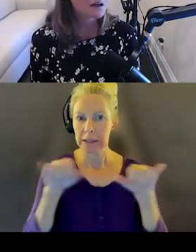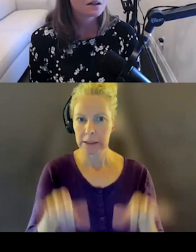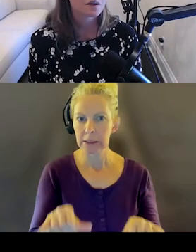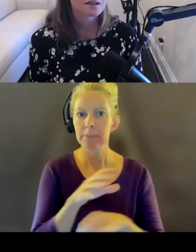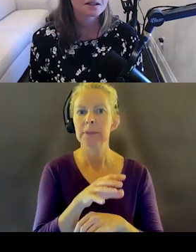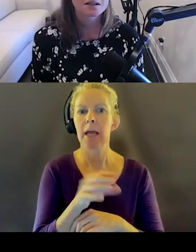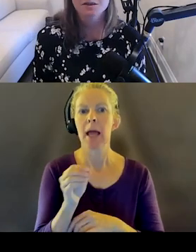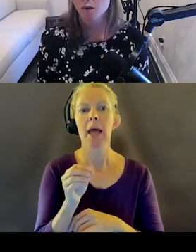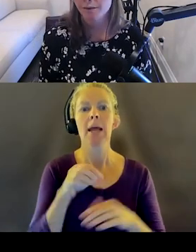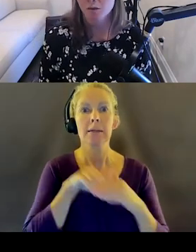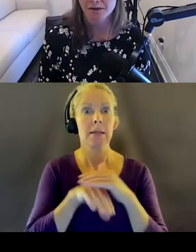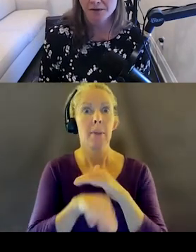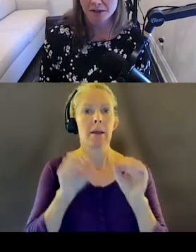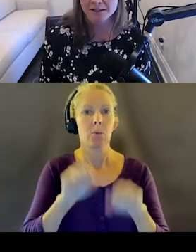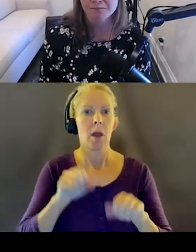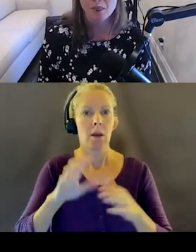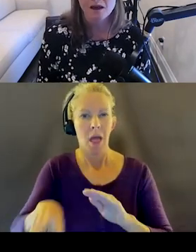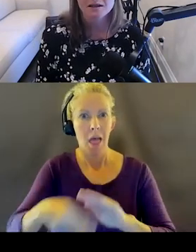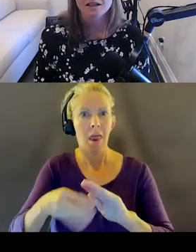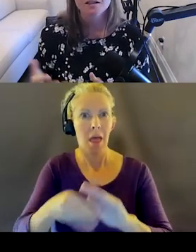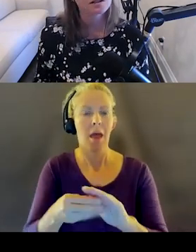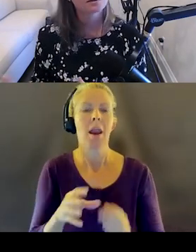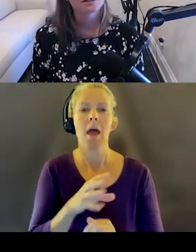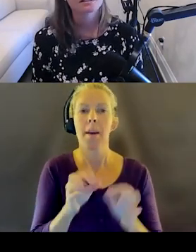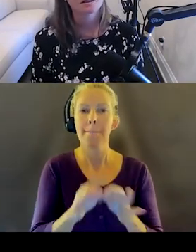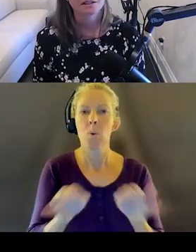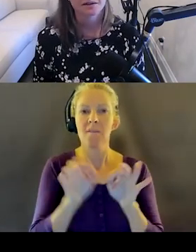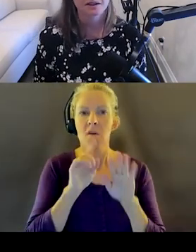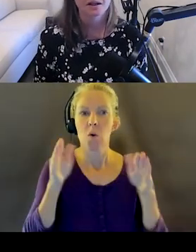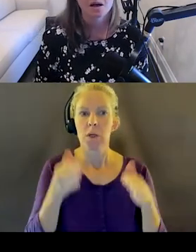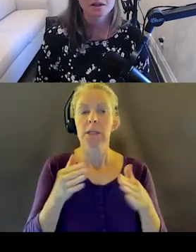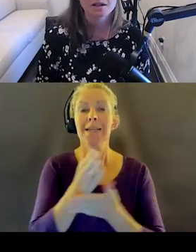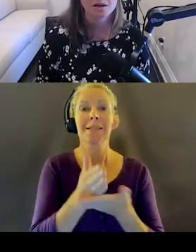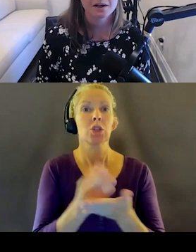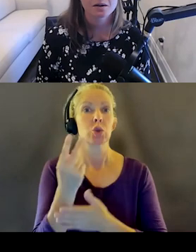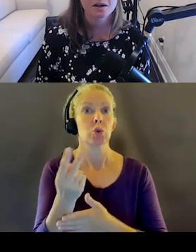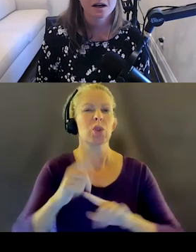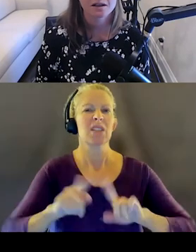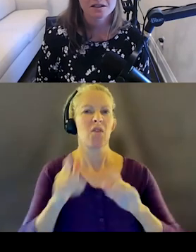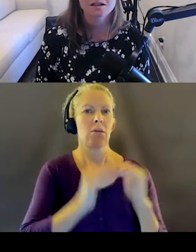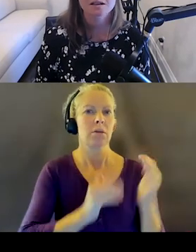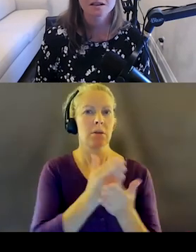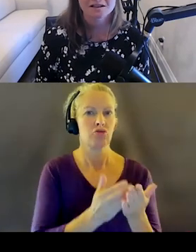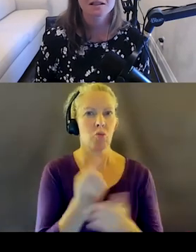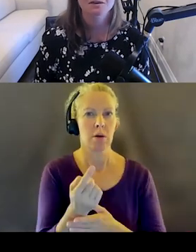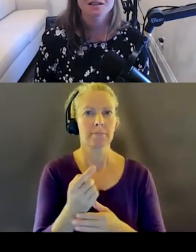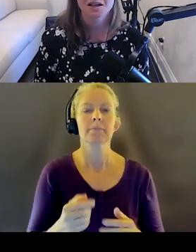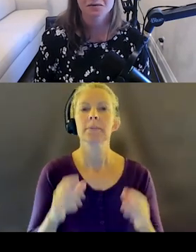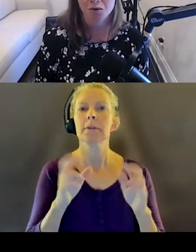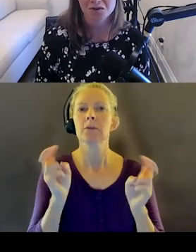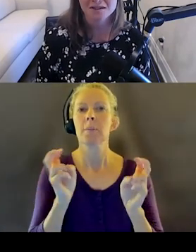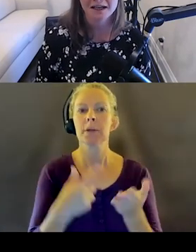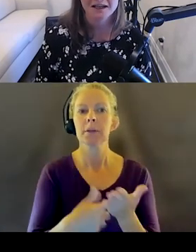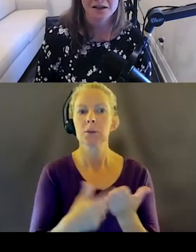in to our design systems and where we might want to focus. Section two is a little bit different. I want to talk about digital accessible